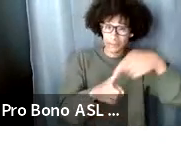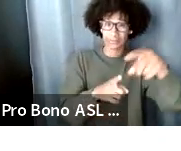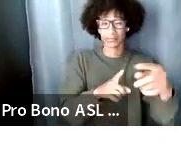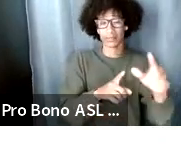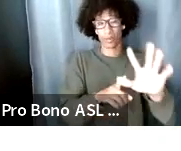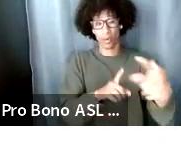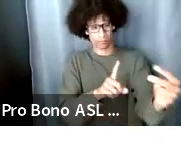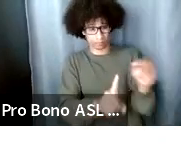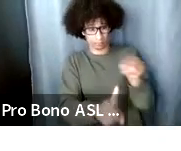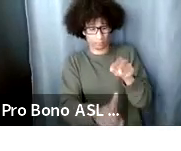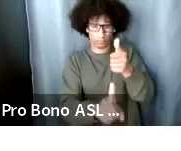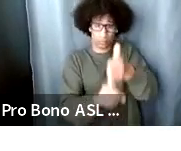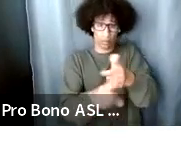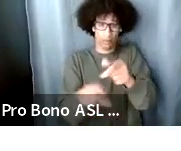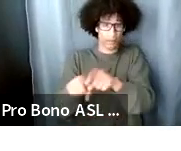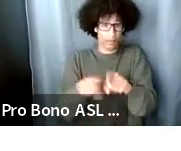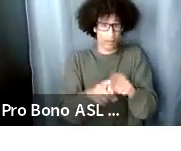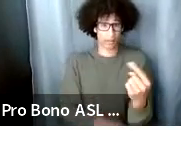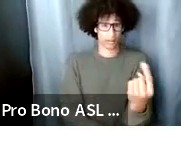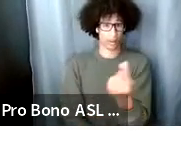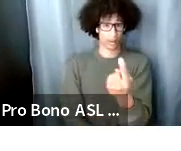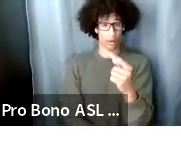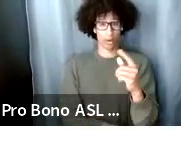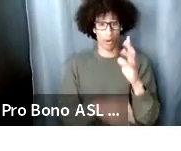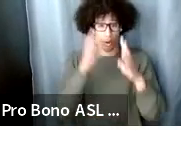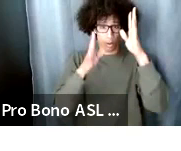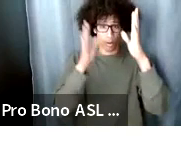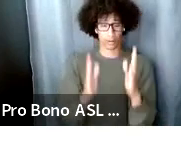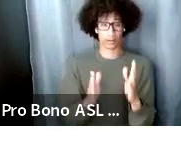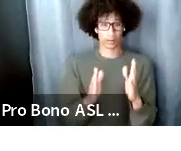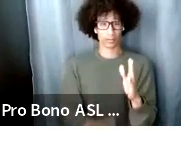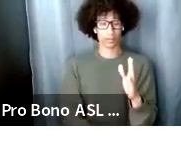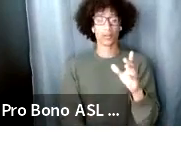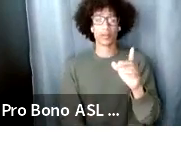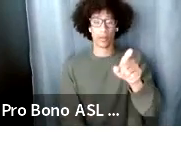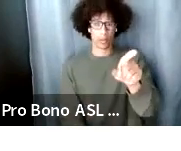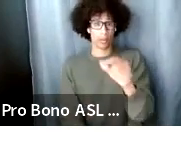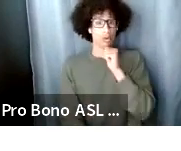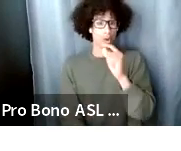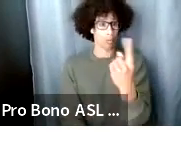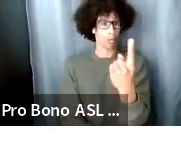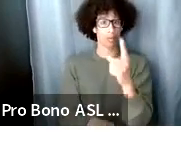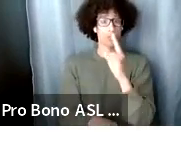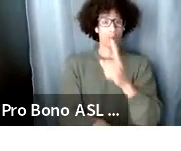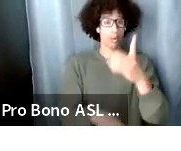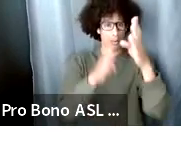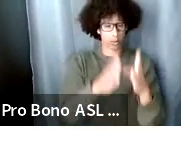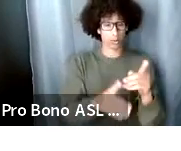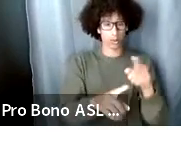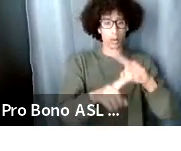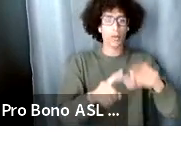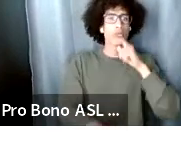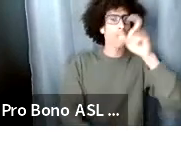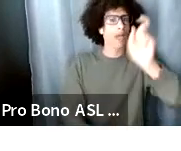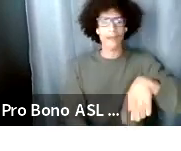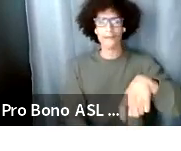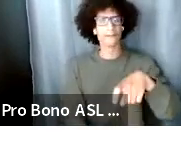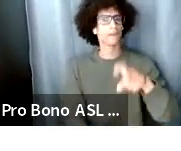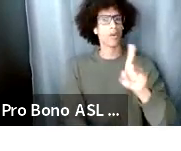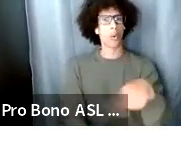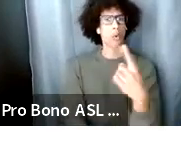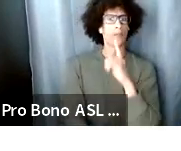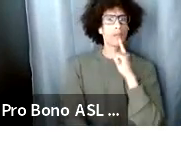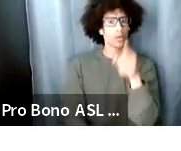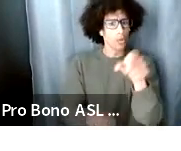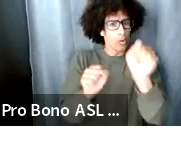you only have one person but it doesn't always have to be you you can pick any person who is telling the story and through